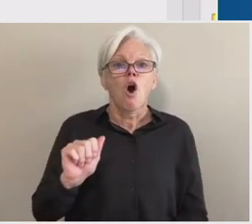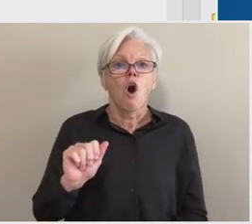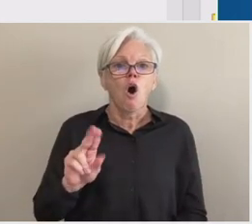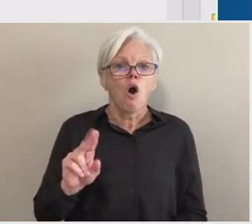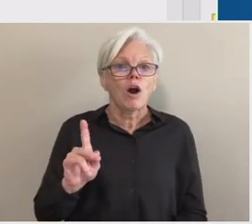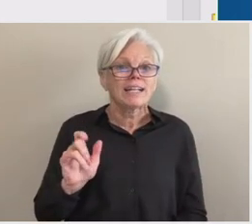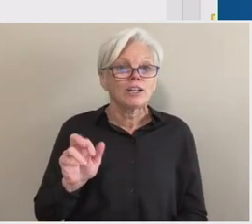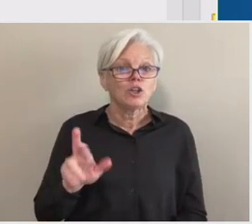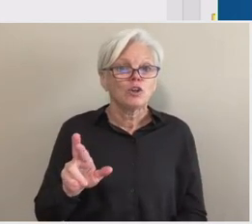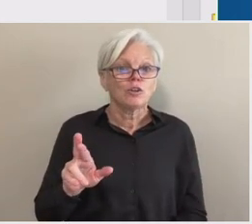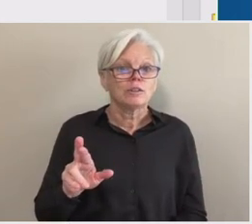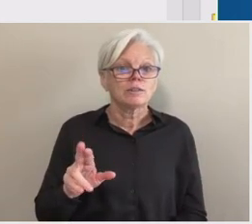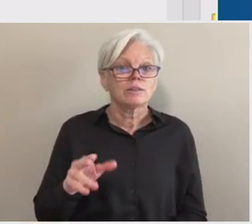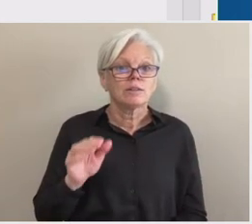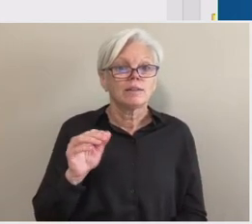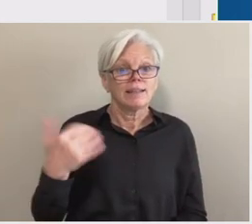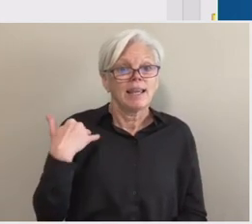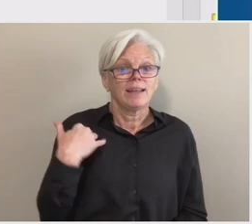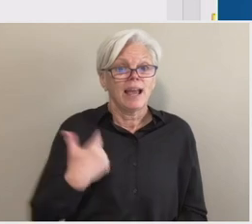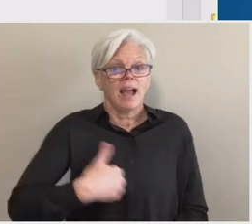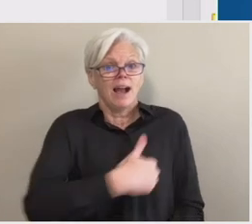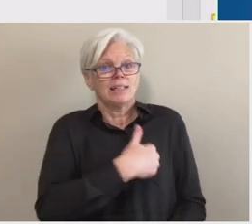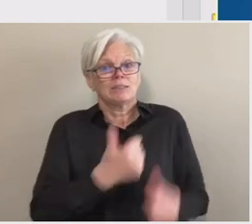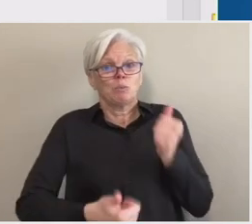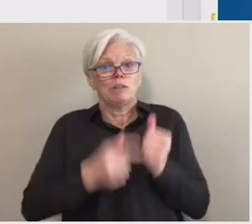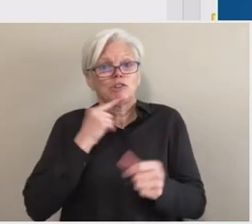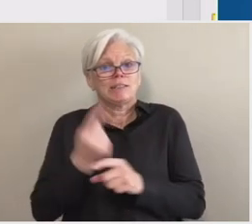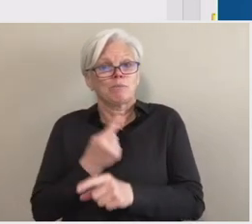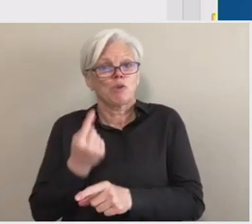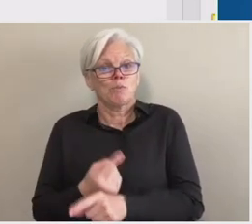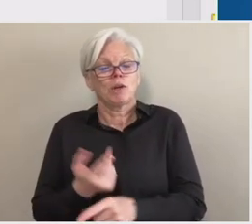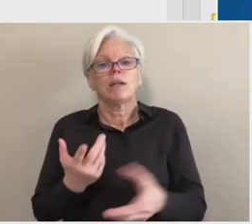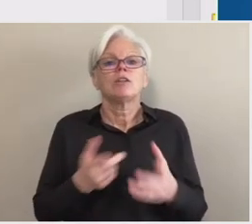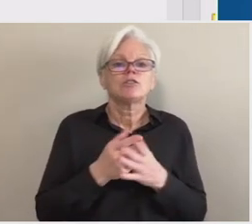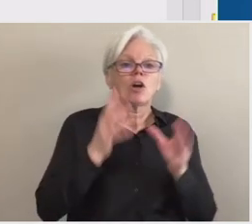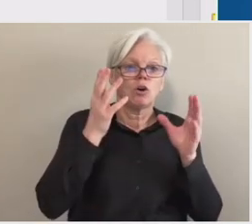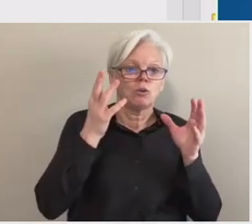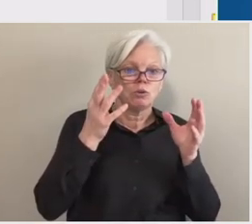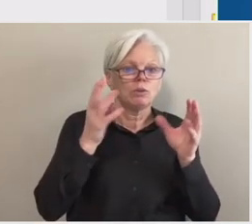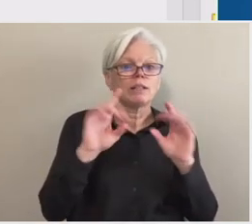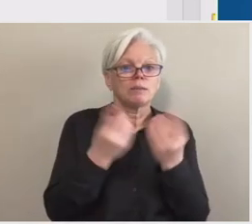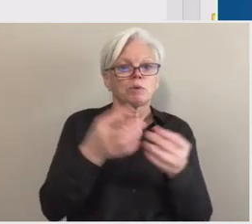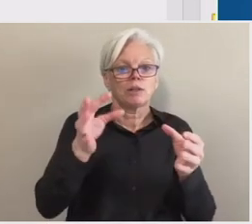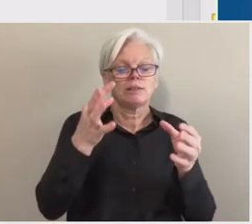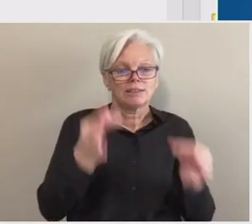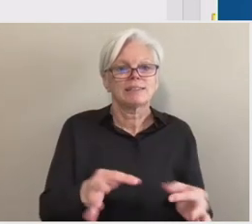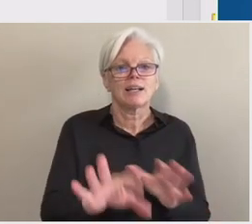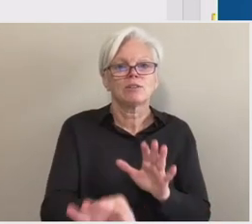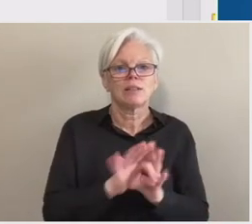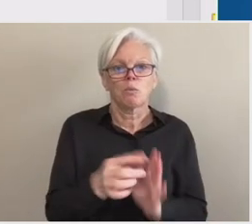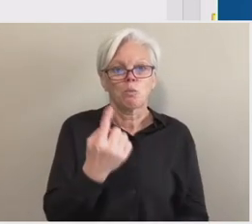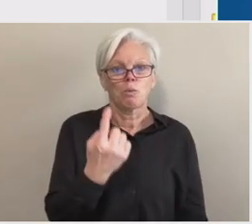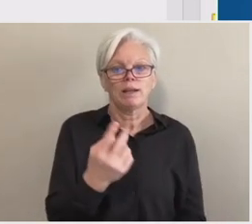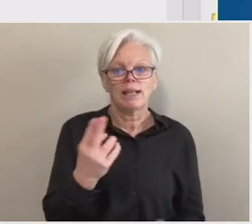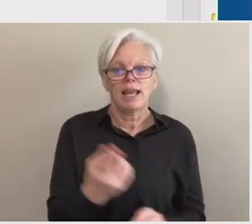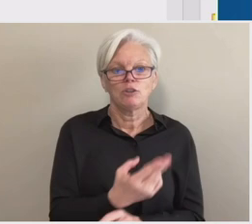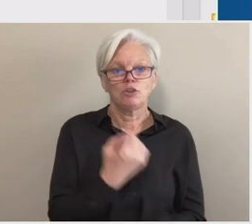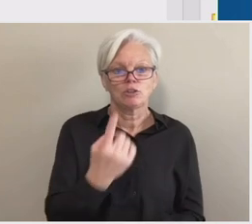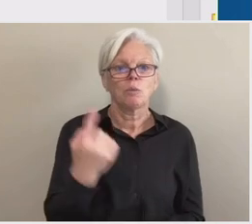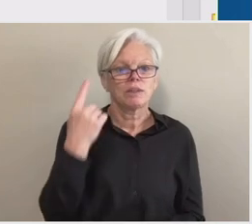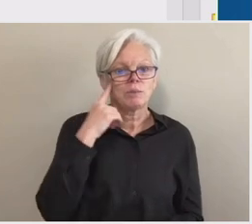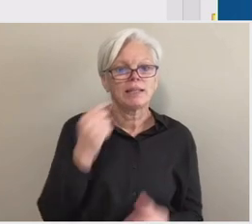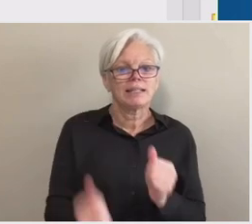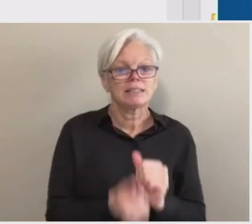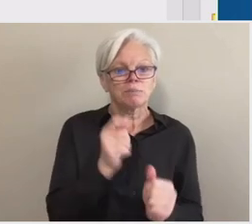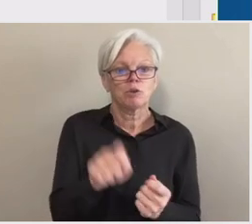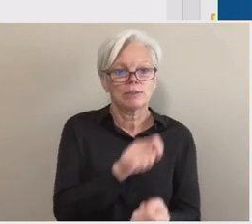appropriate. So the department decided to select one and use and use the one that we feel is most accurate.